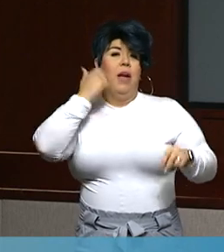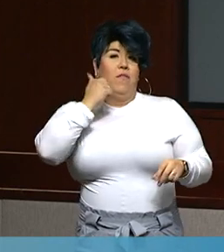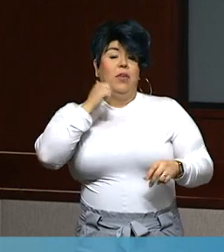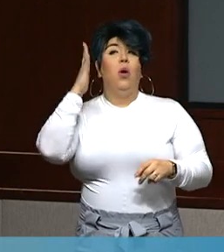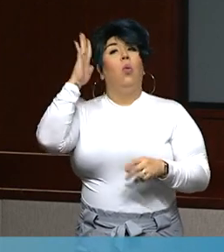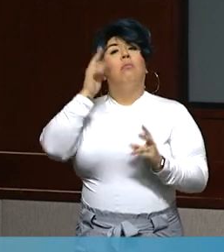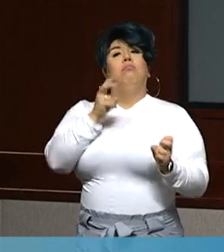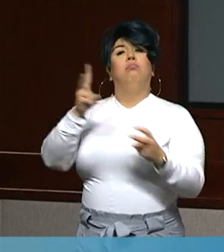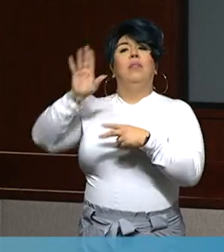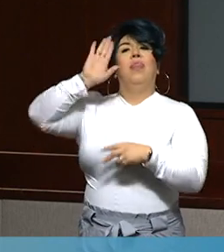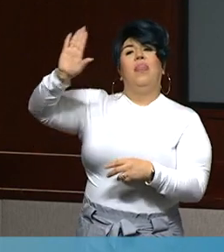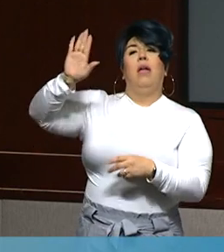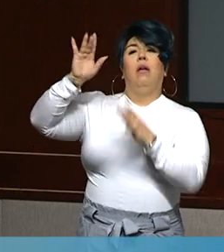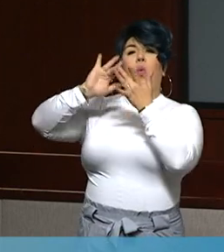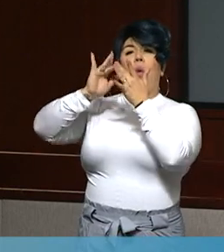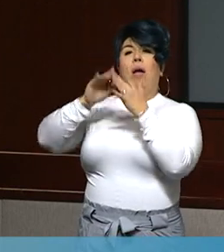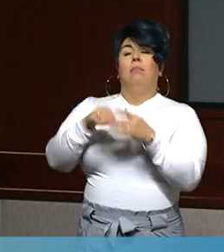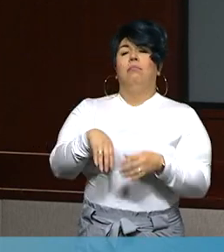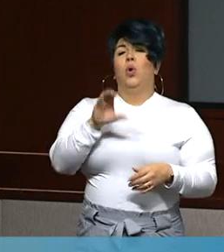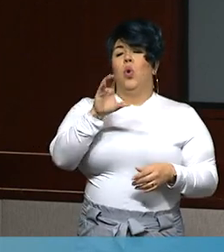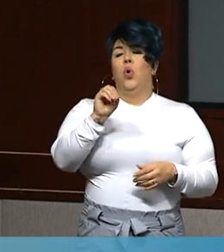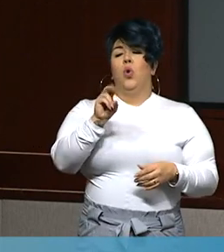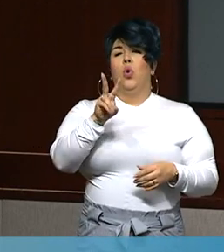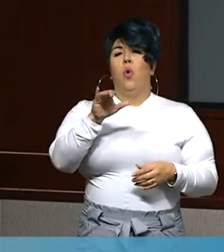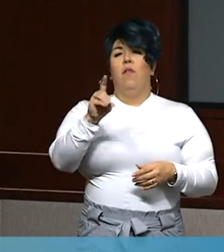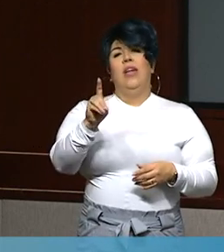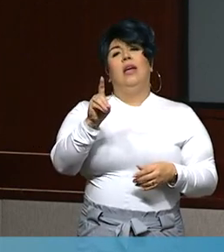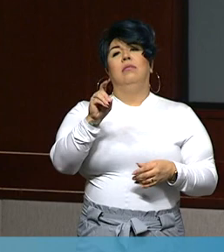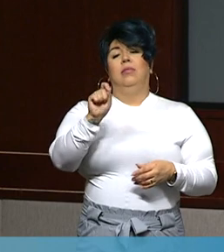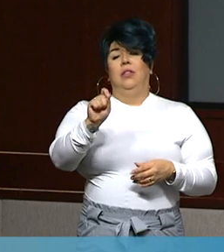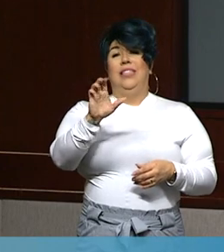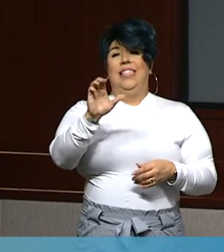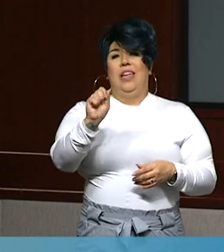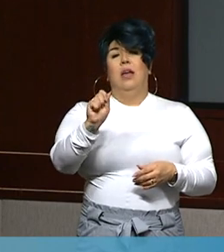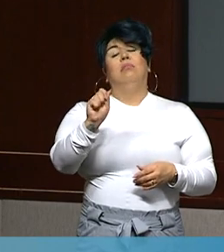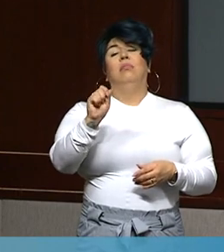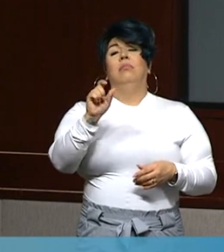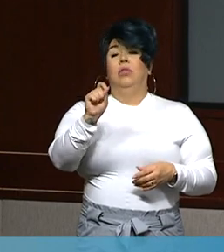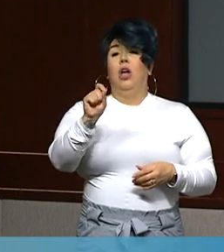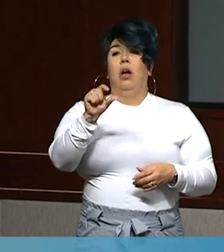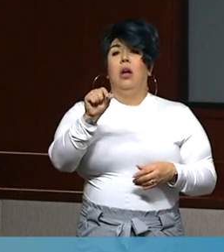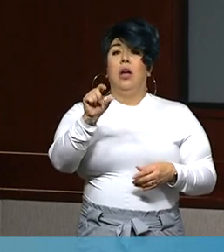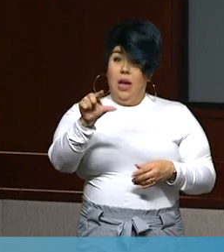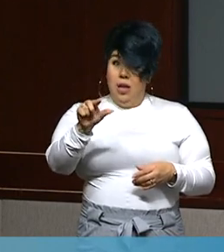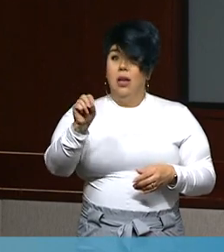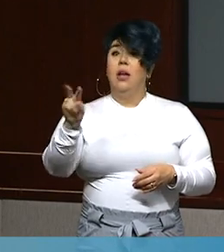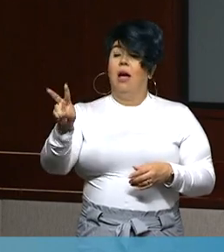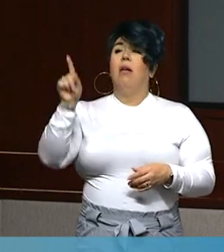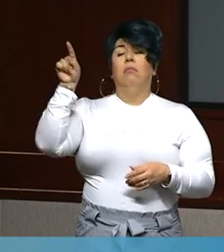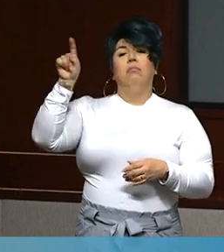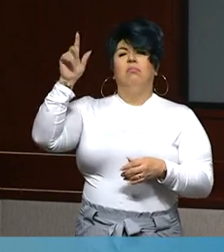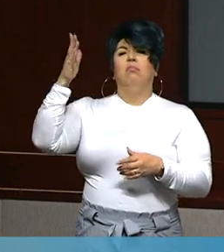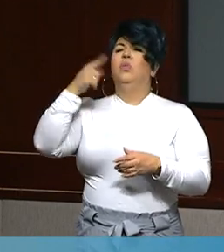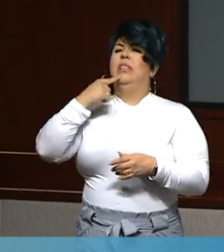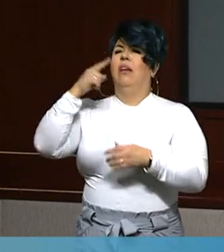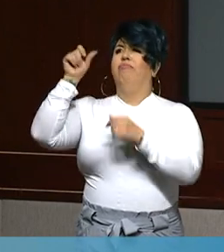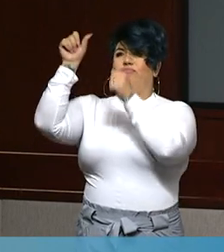.ca.gov. As of yesterday, three of the five regions within the state are under the regional stay-at-home order.